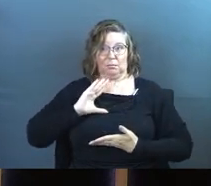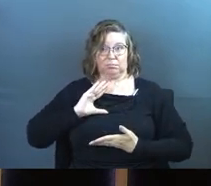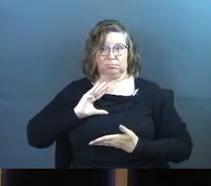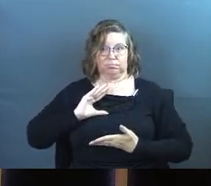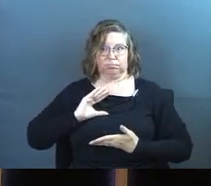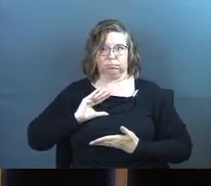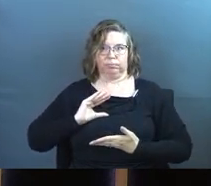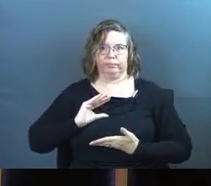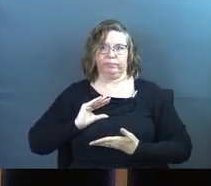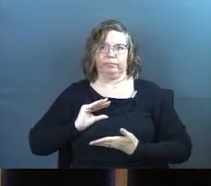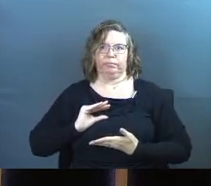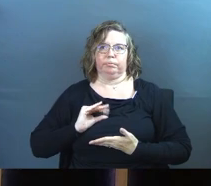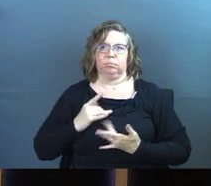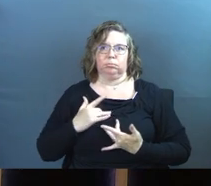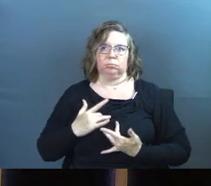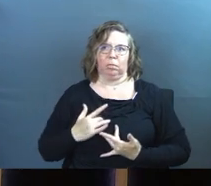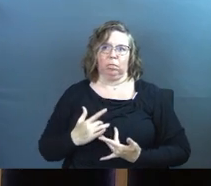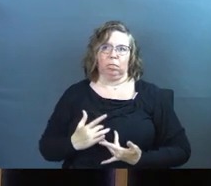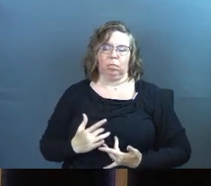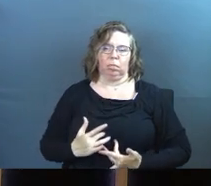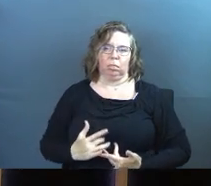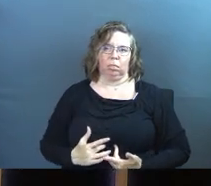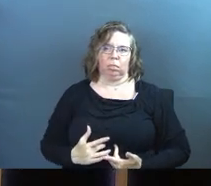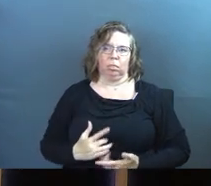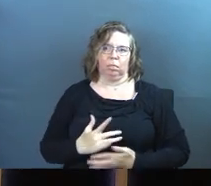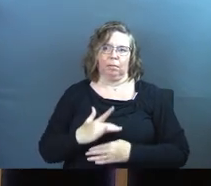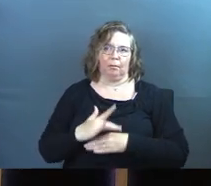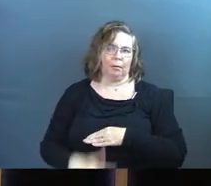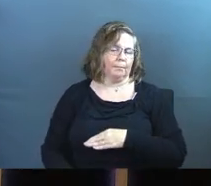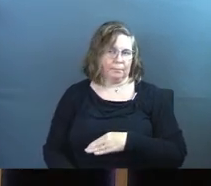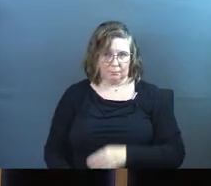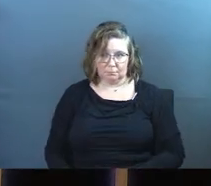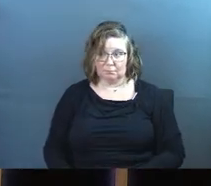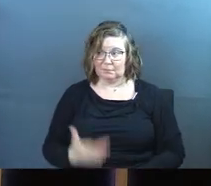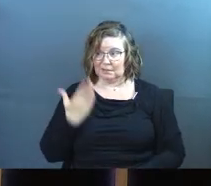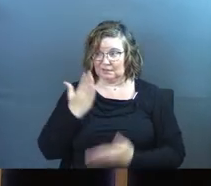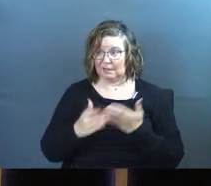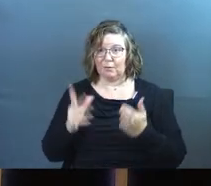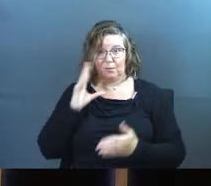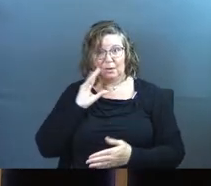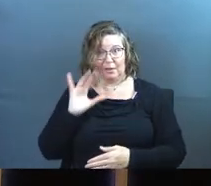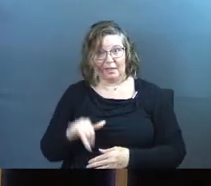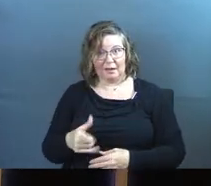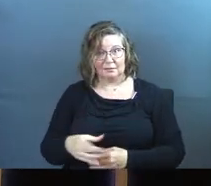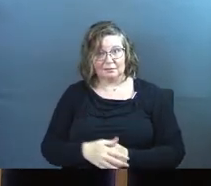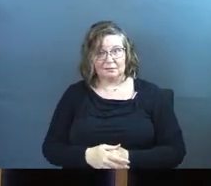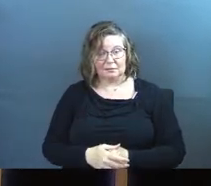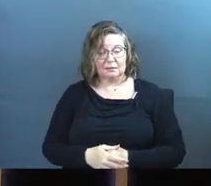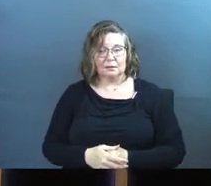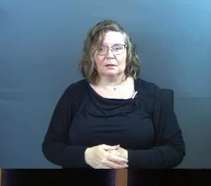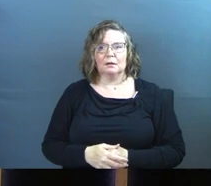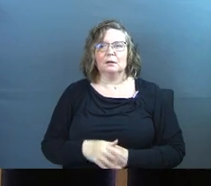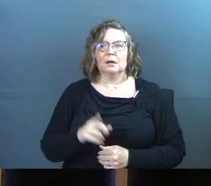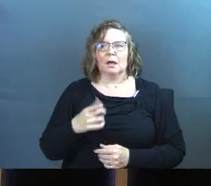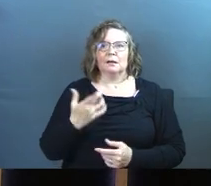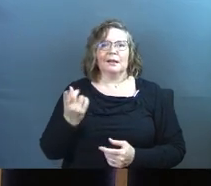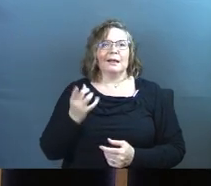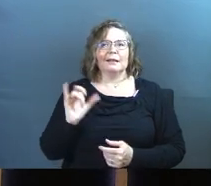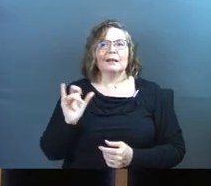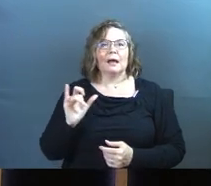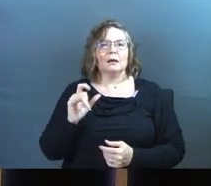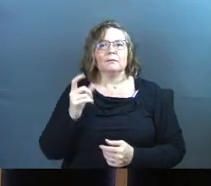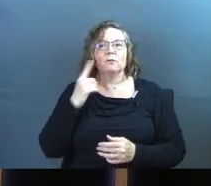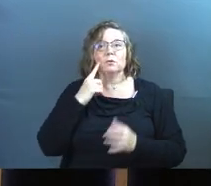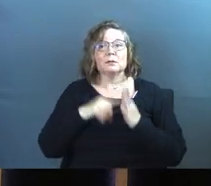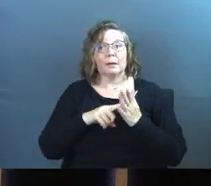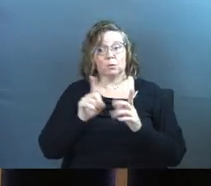low, my spiritual tanks were getting low. So some of you have been there. And it's the kind of thing where you go on vacations and then